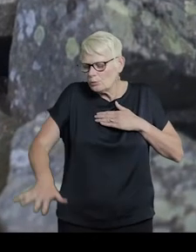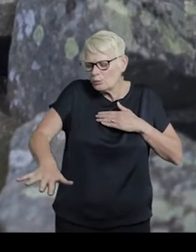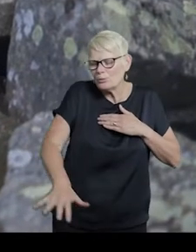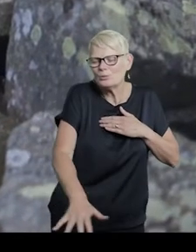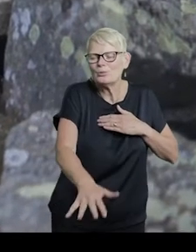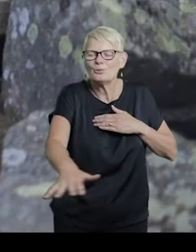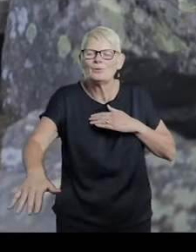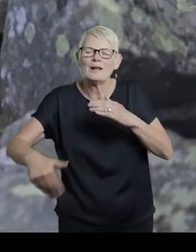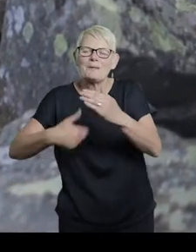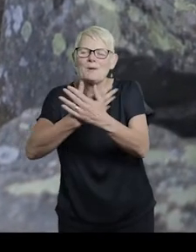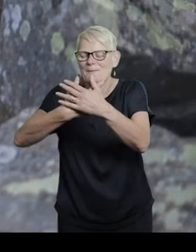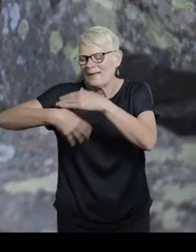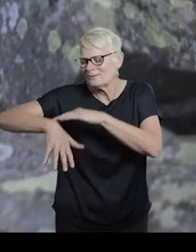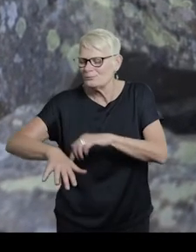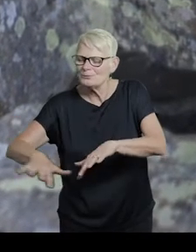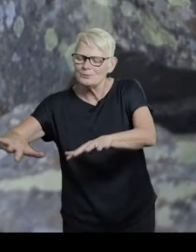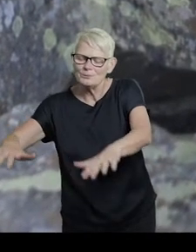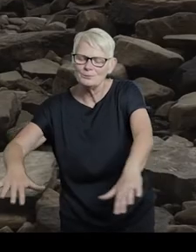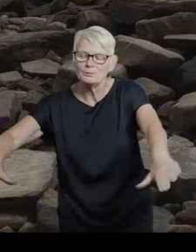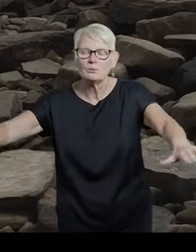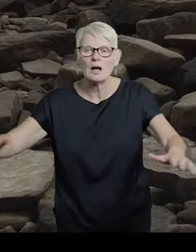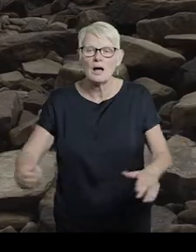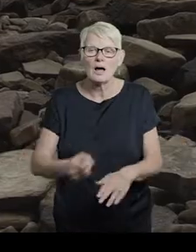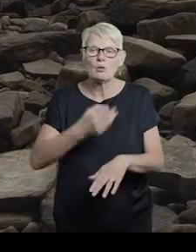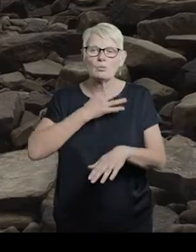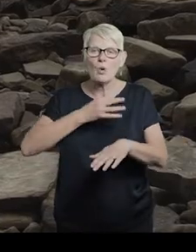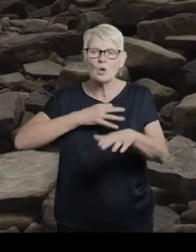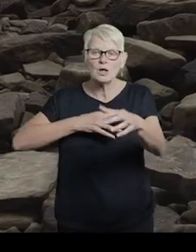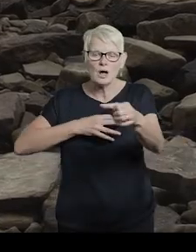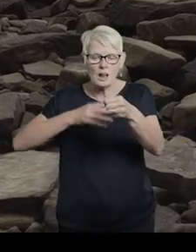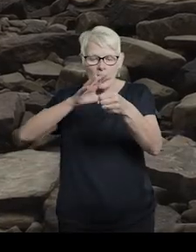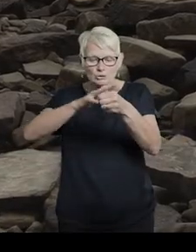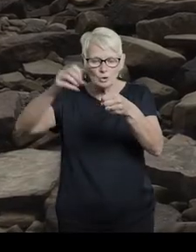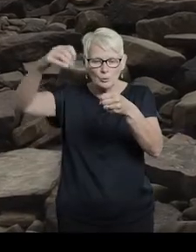mermaid's tail, water flooding through clenched fist.